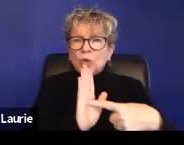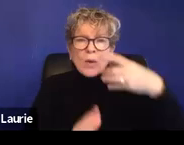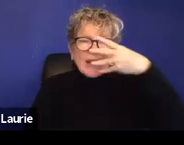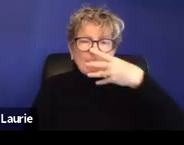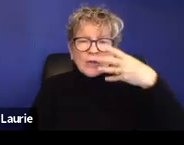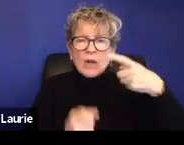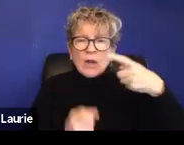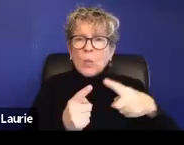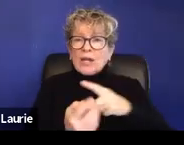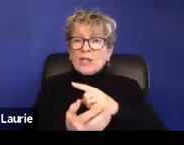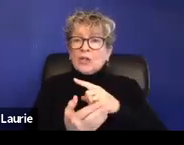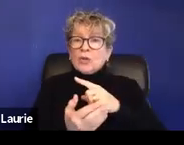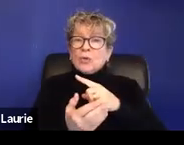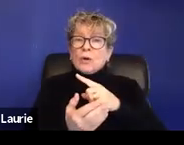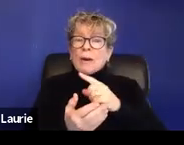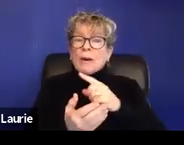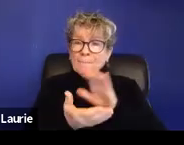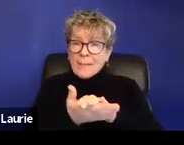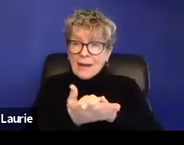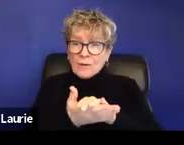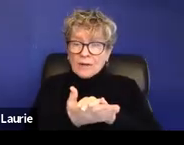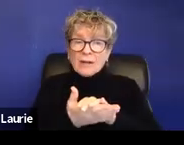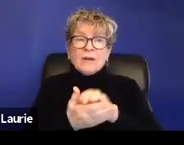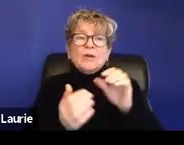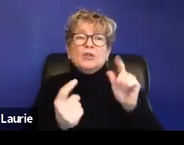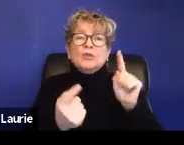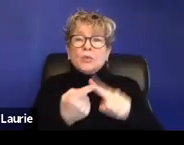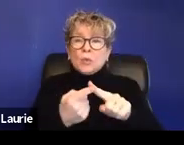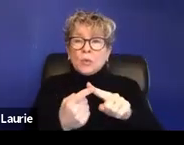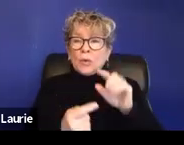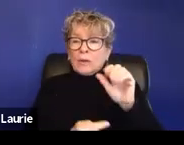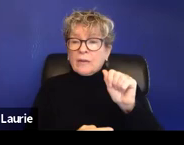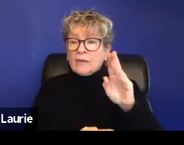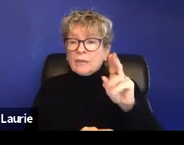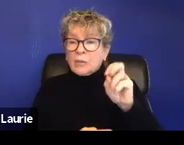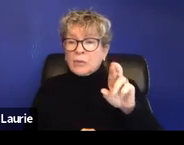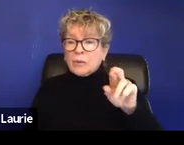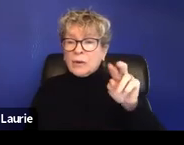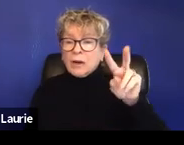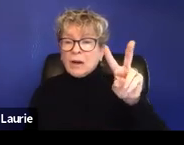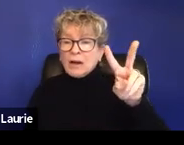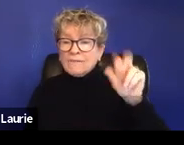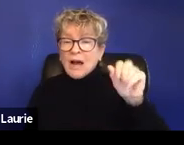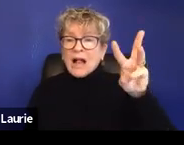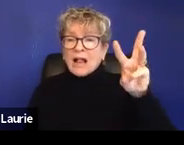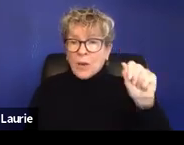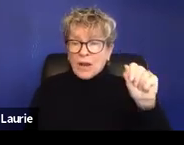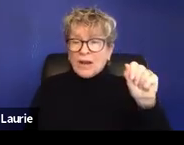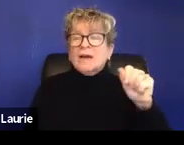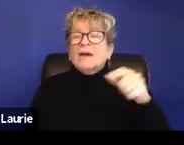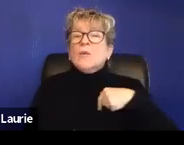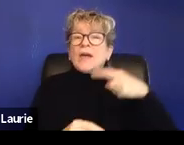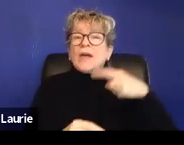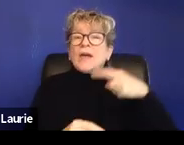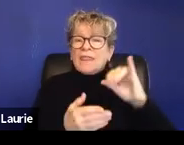you entered into the marriage with your abuser, it was a good faith marriage that at the time you believed that this would be a